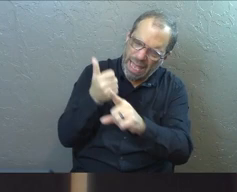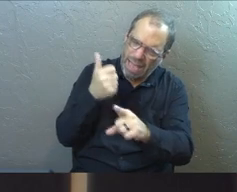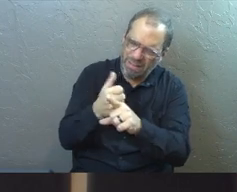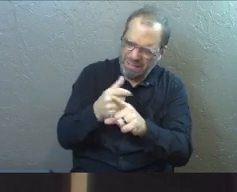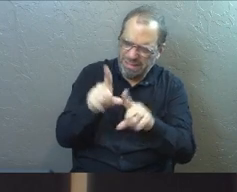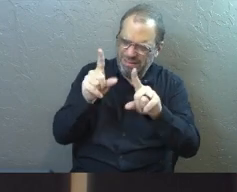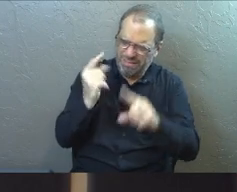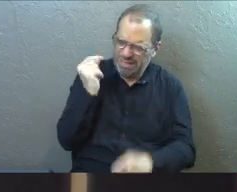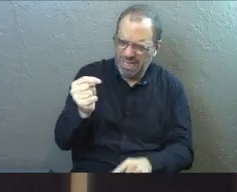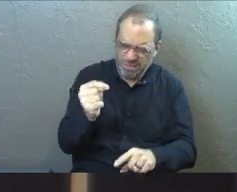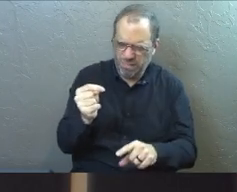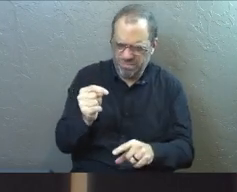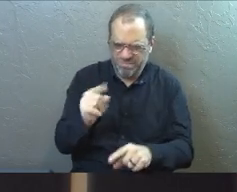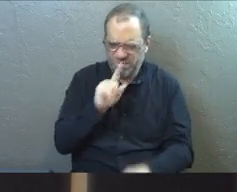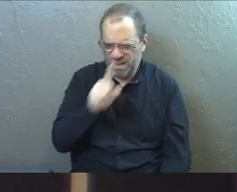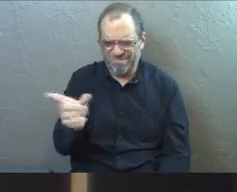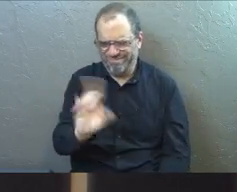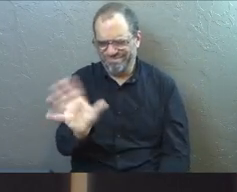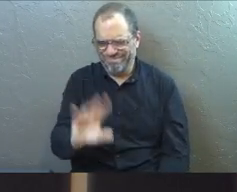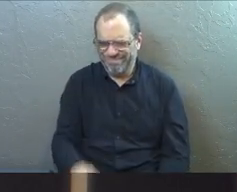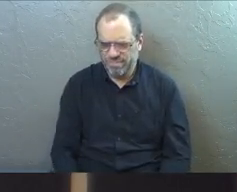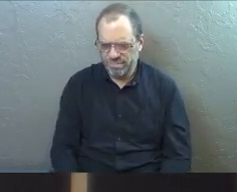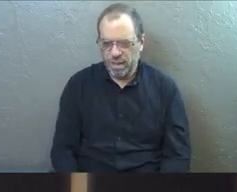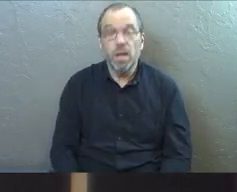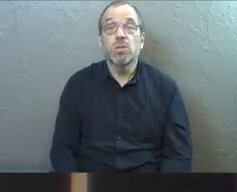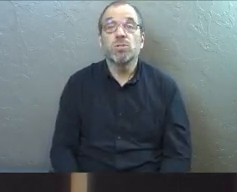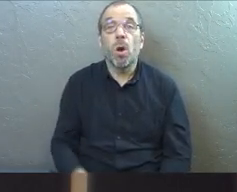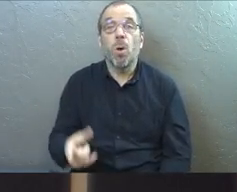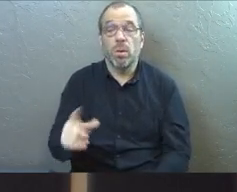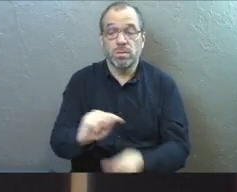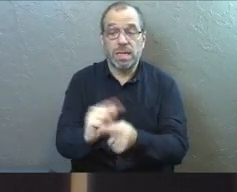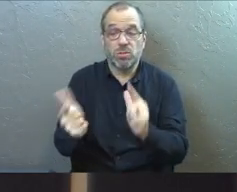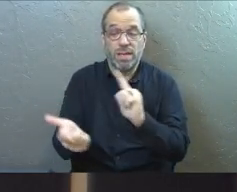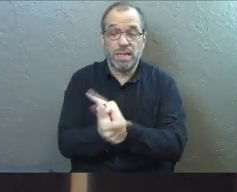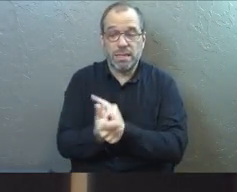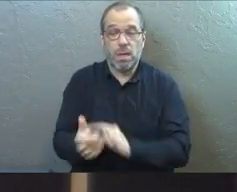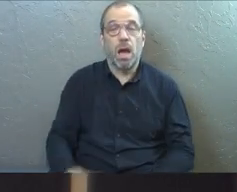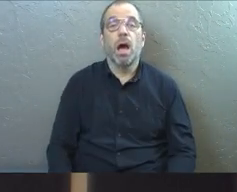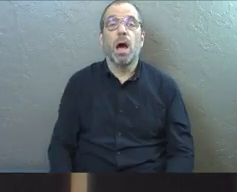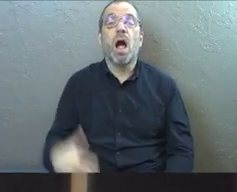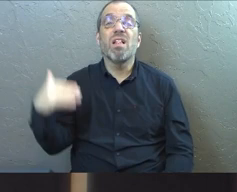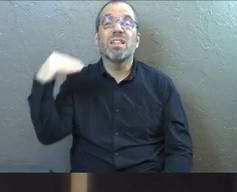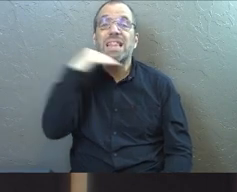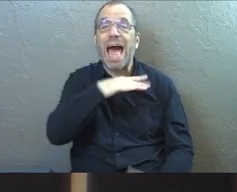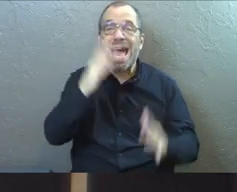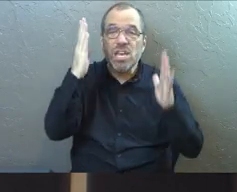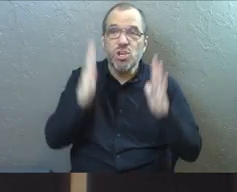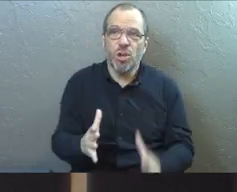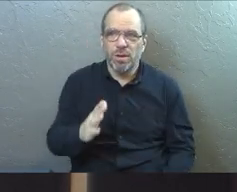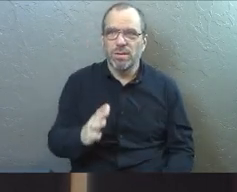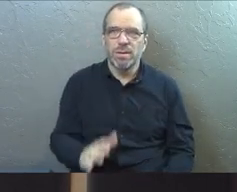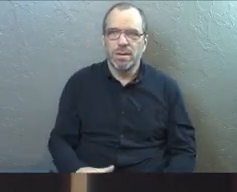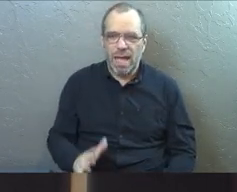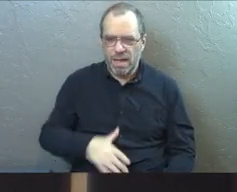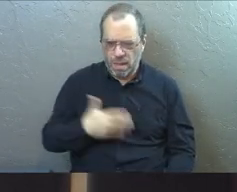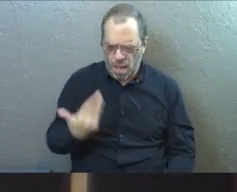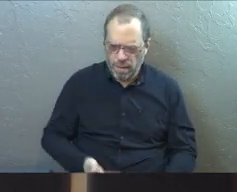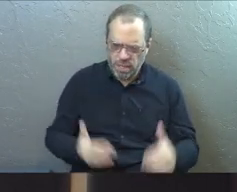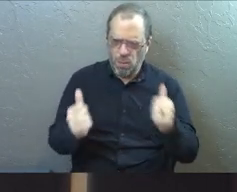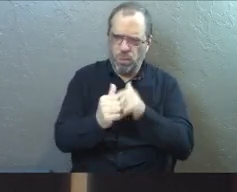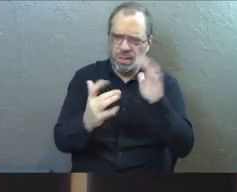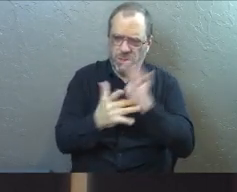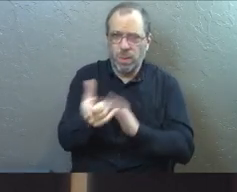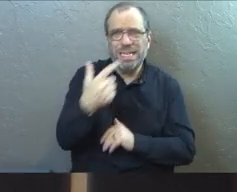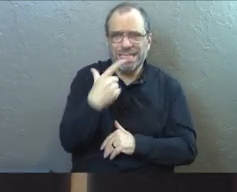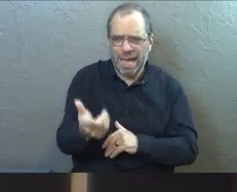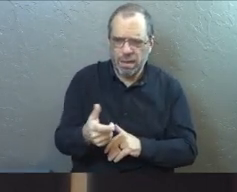Such testimony is not valid. So my translation of this would be, they stand up and they go, liar. And they get upset with Jesus for